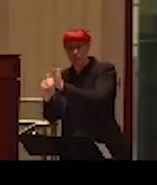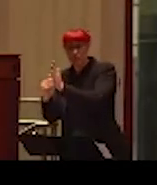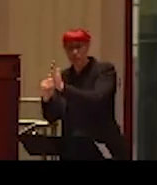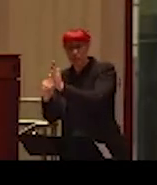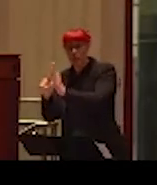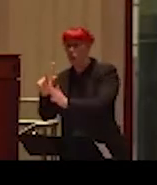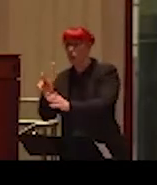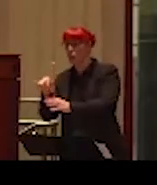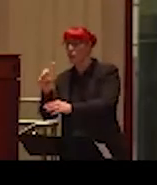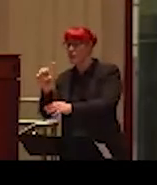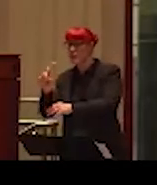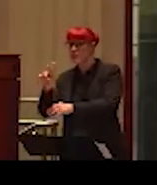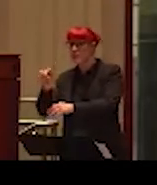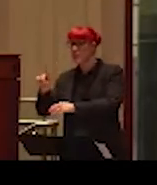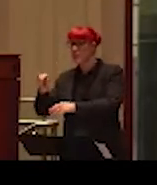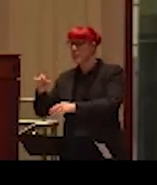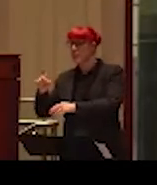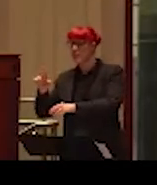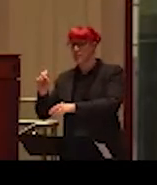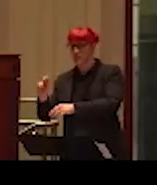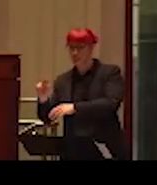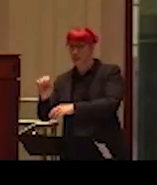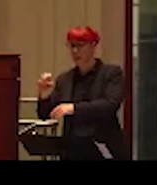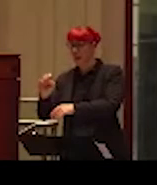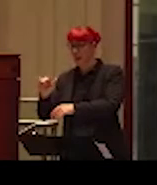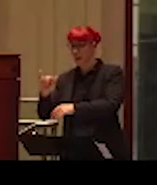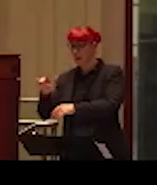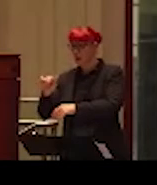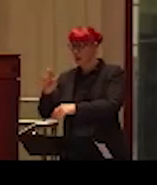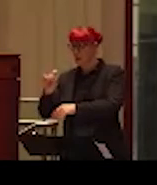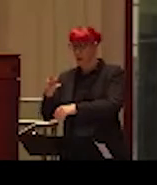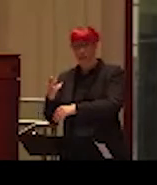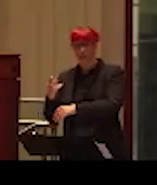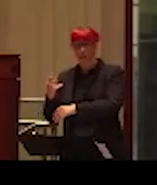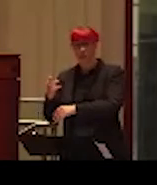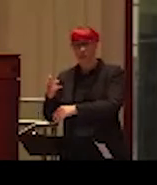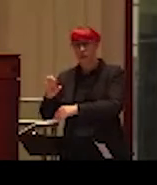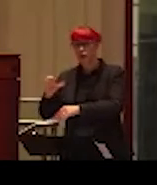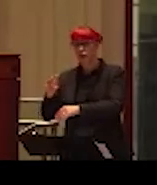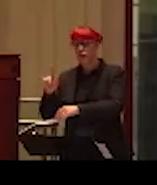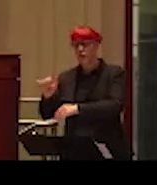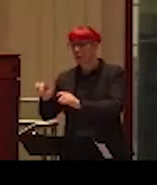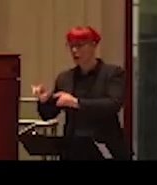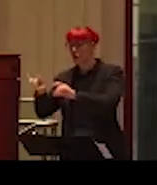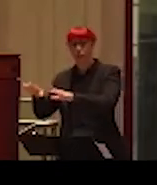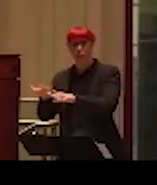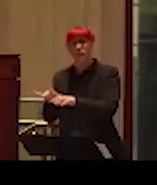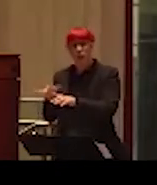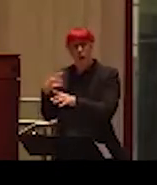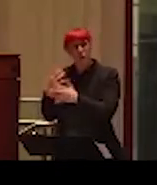and Elizabeth Chelly in Australia. We worked together for a number of years on men's victimization recently.